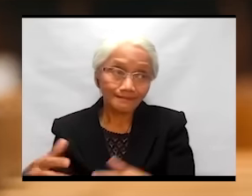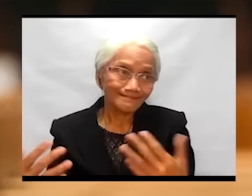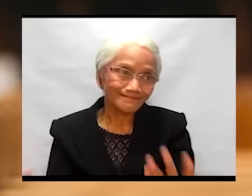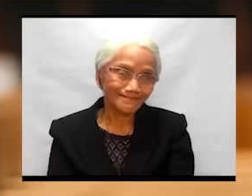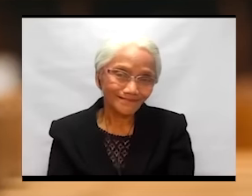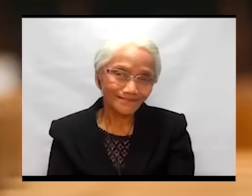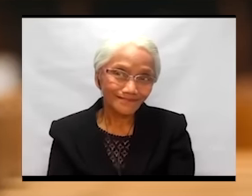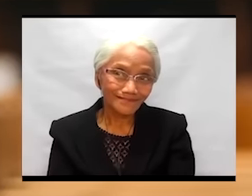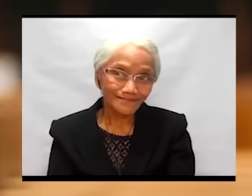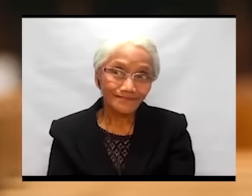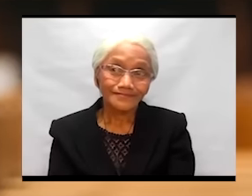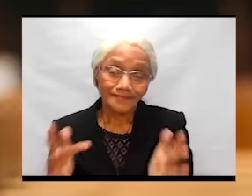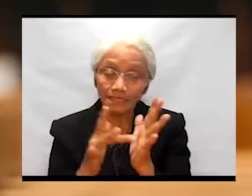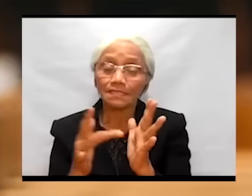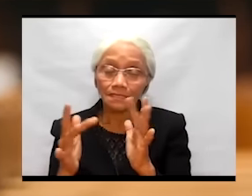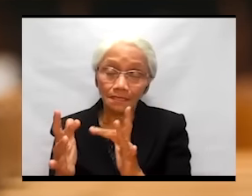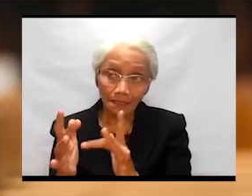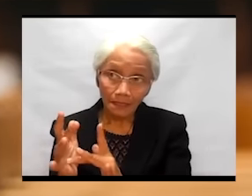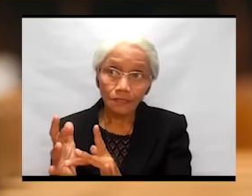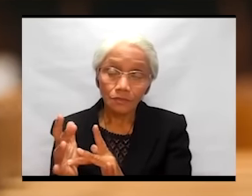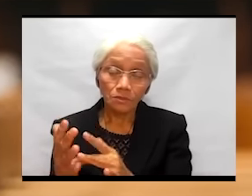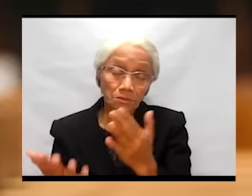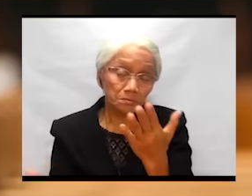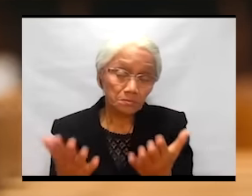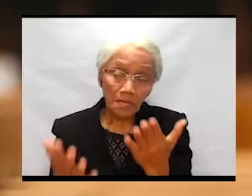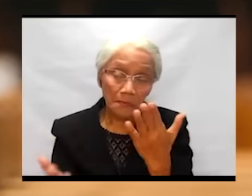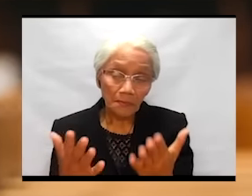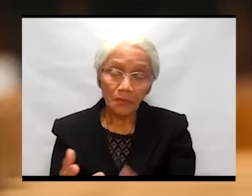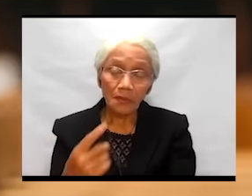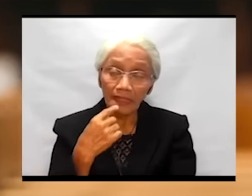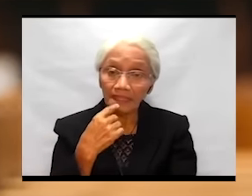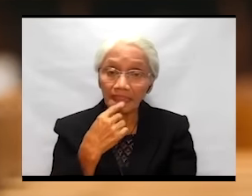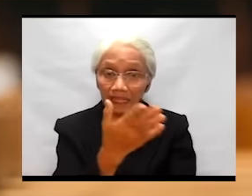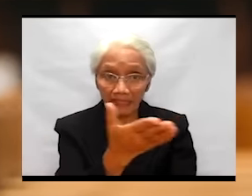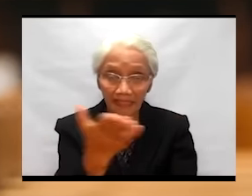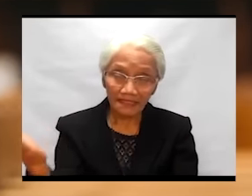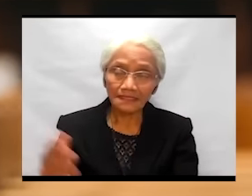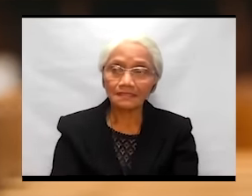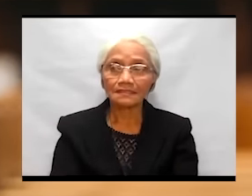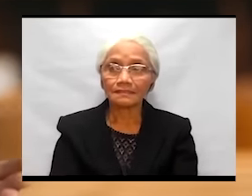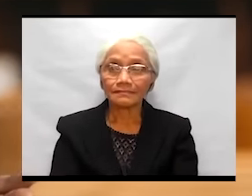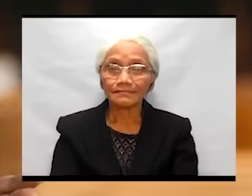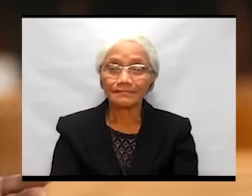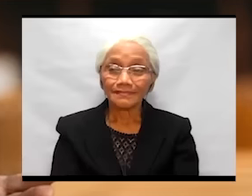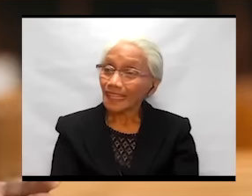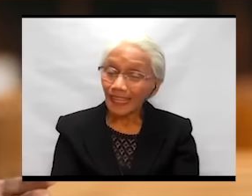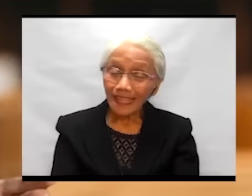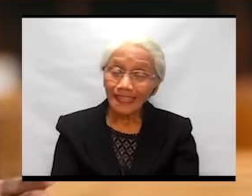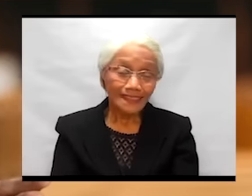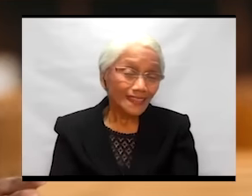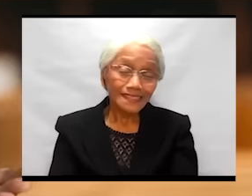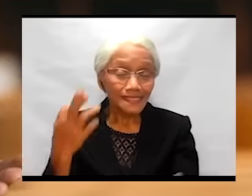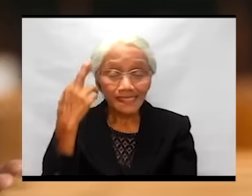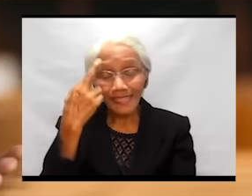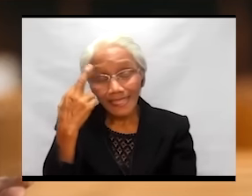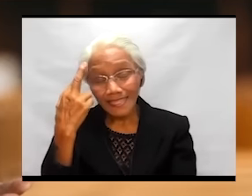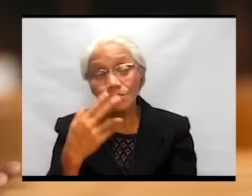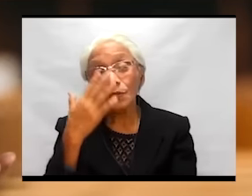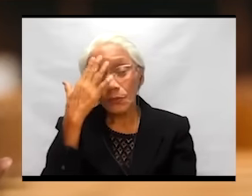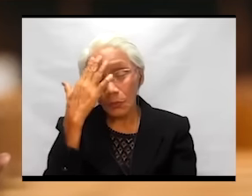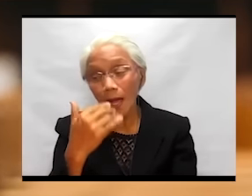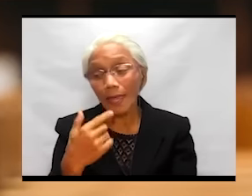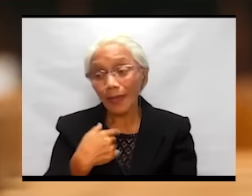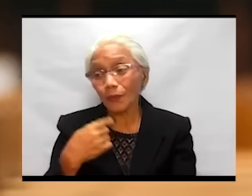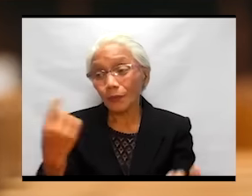Well, Jesus will probably tell us, but that's what, that's the